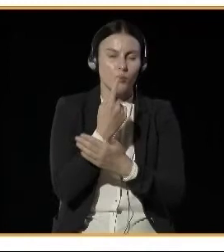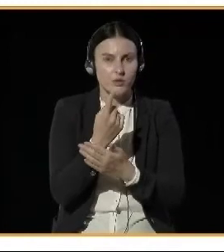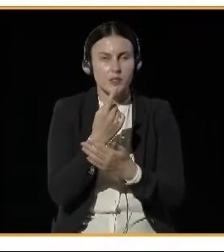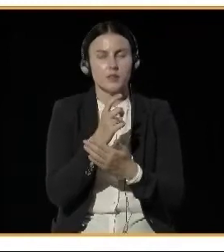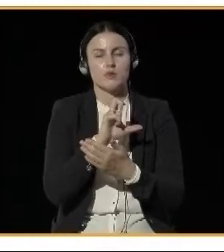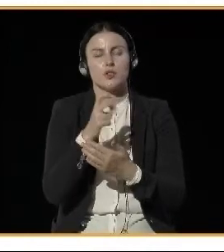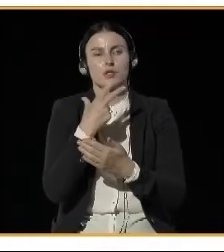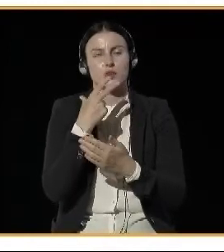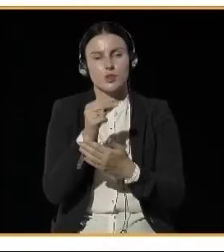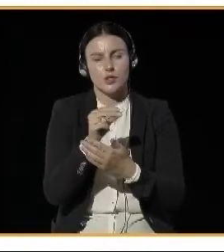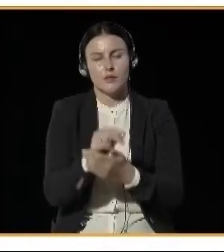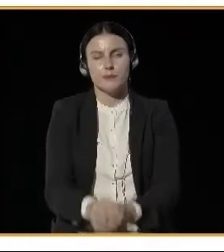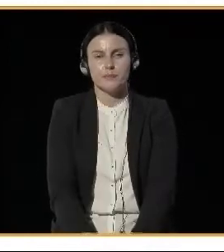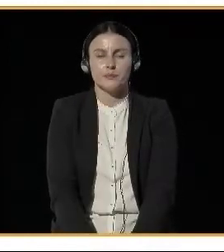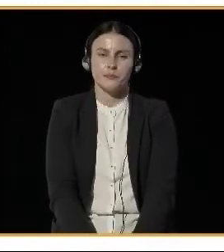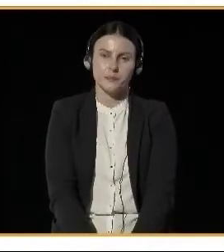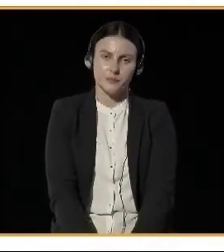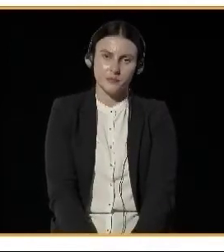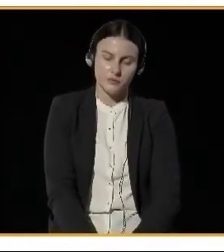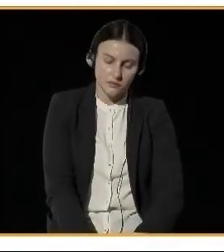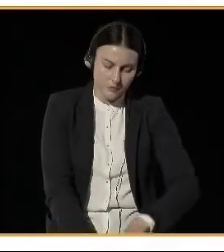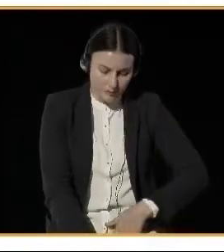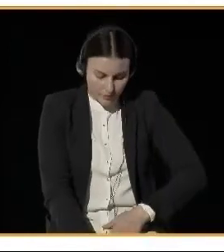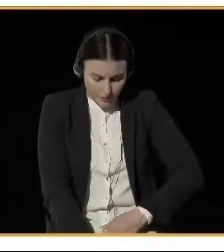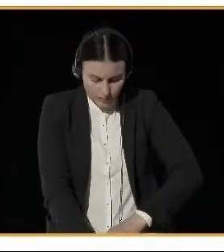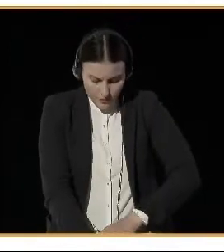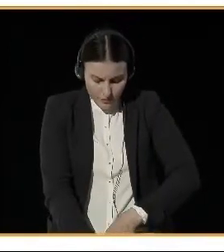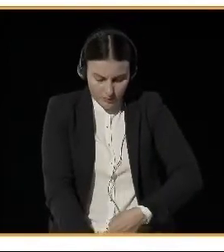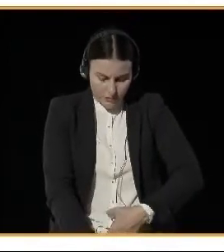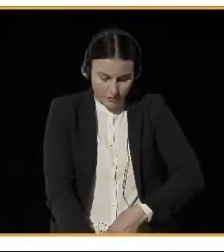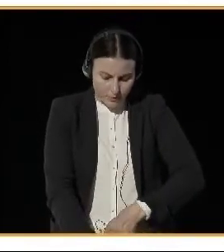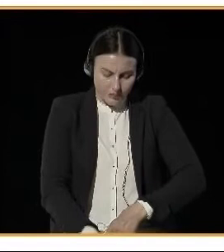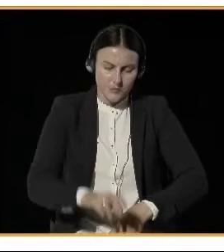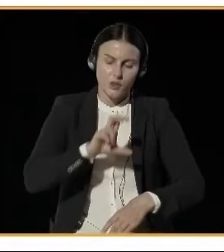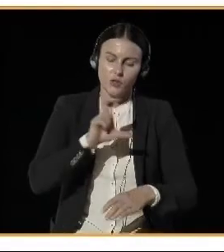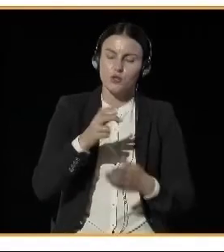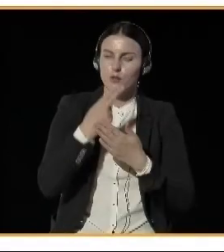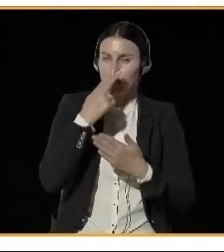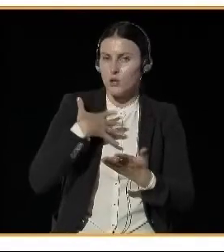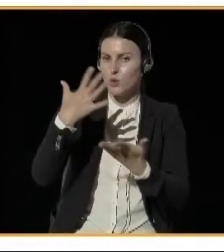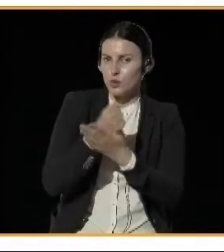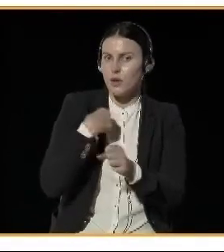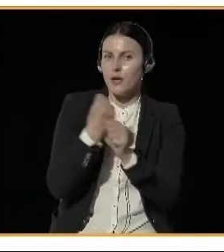know if we have to do more or if we have done enough.